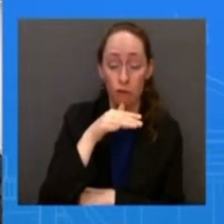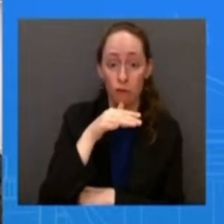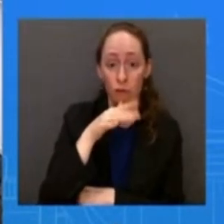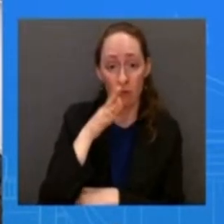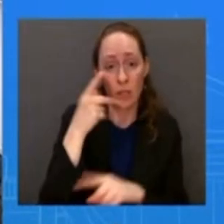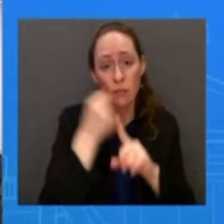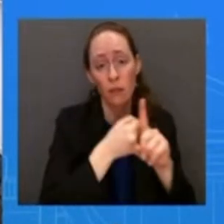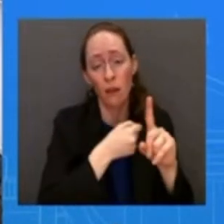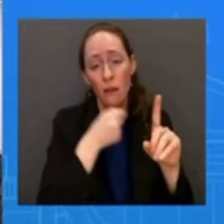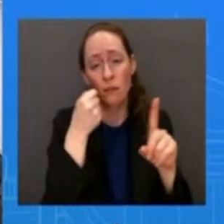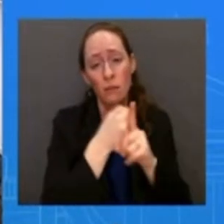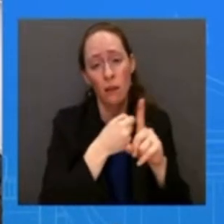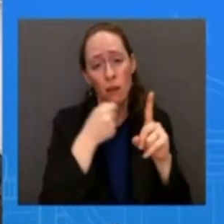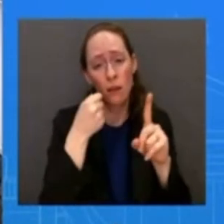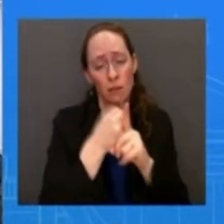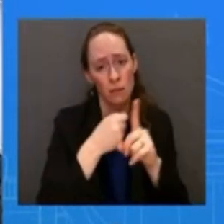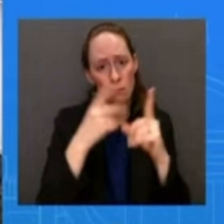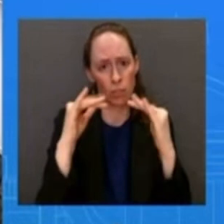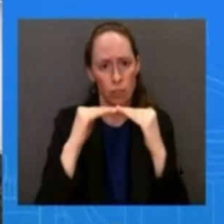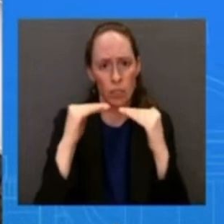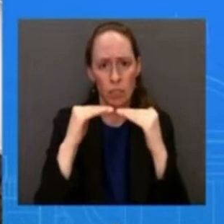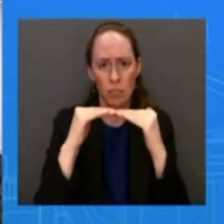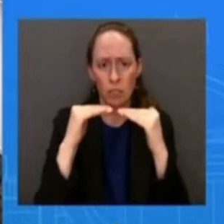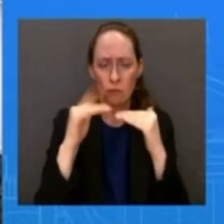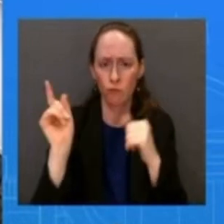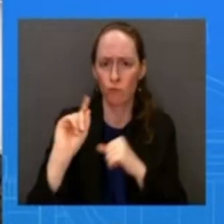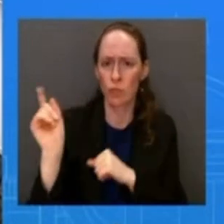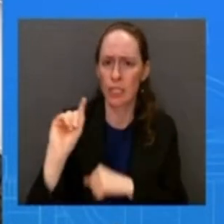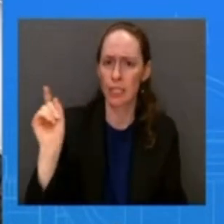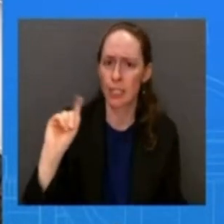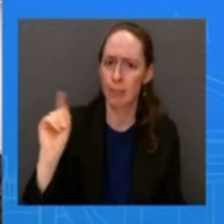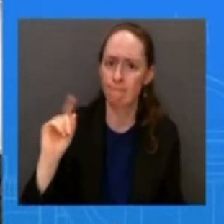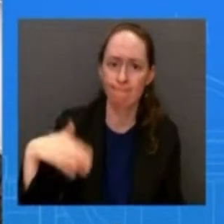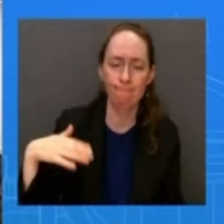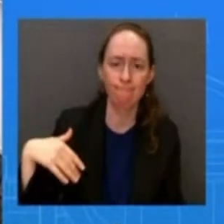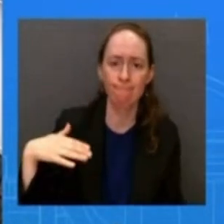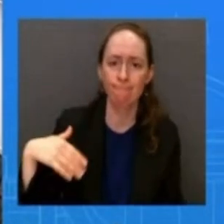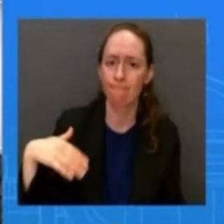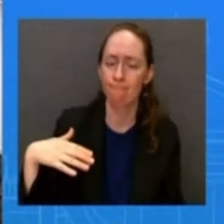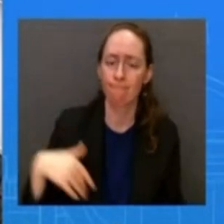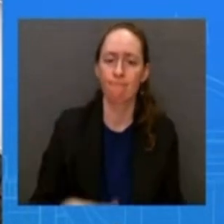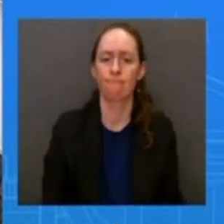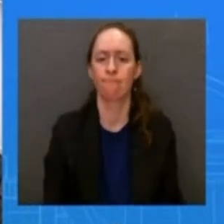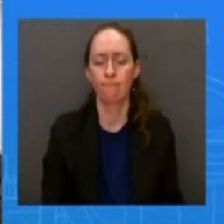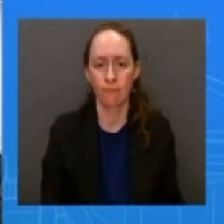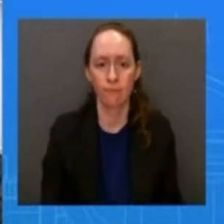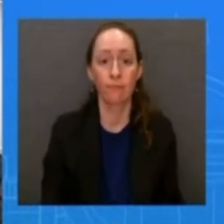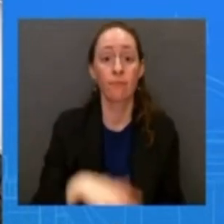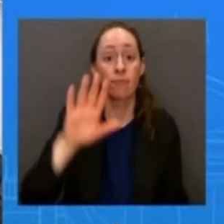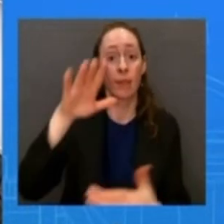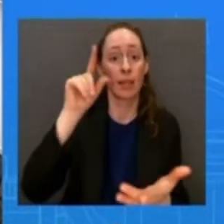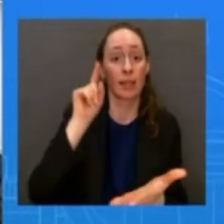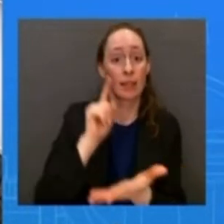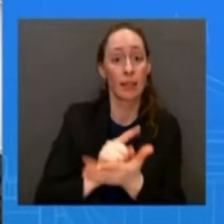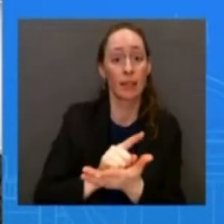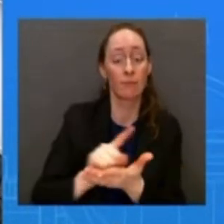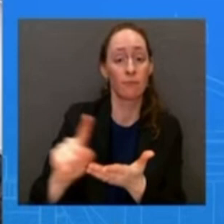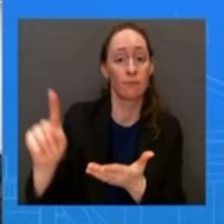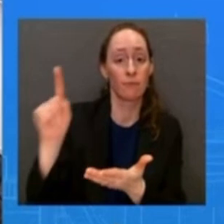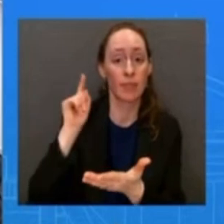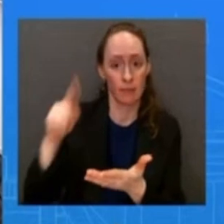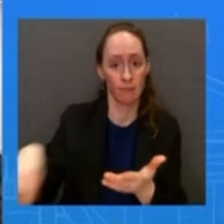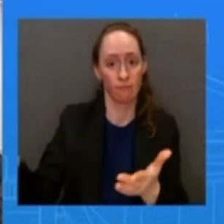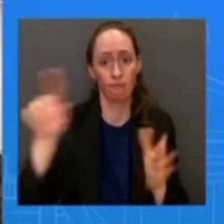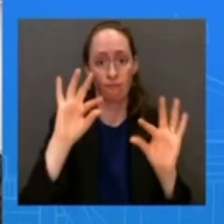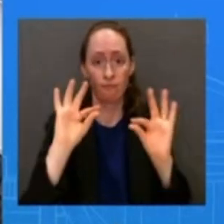filed a lawsuit demanding that a mississippi sheriff serve the arrest warrant for the woman who accused emmett